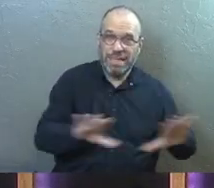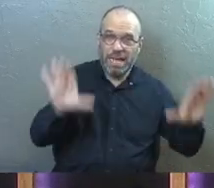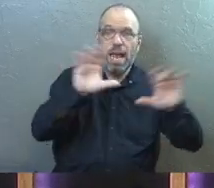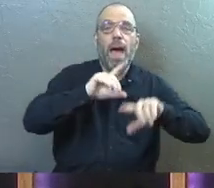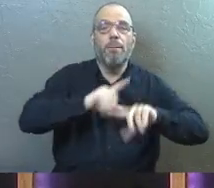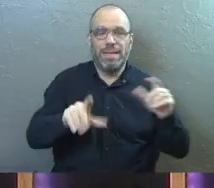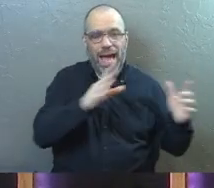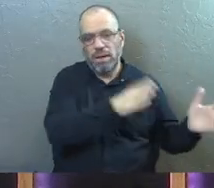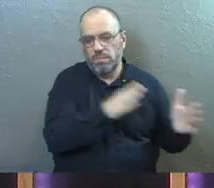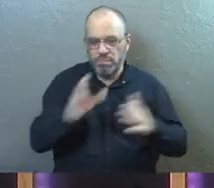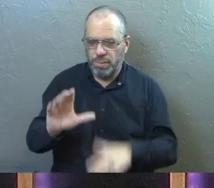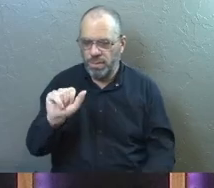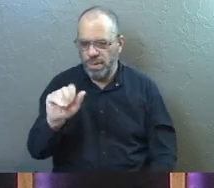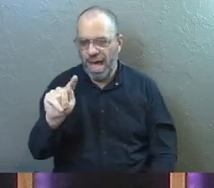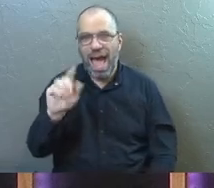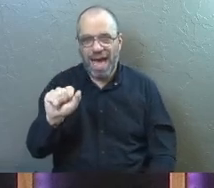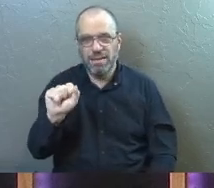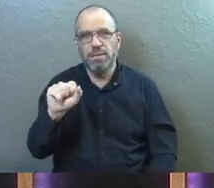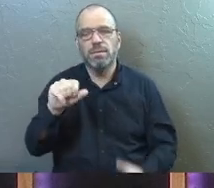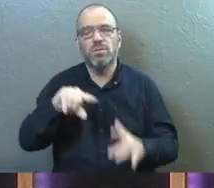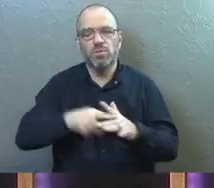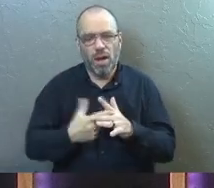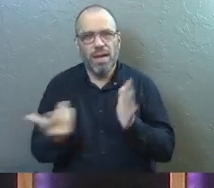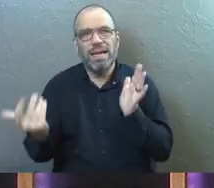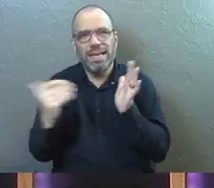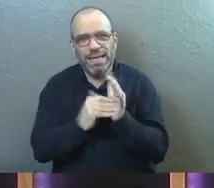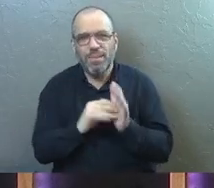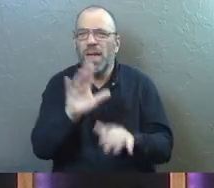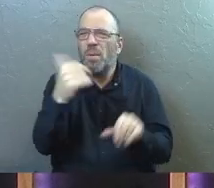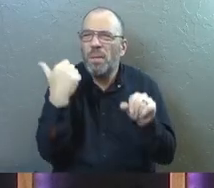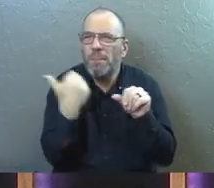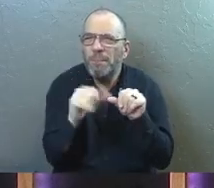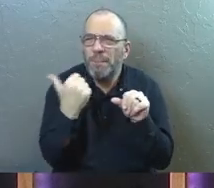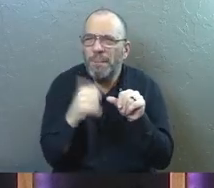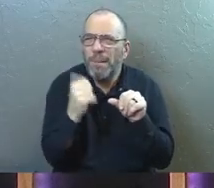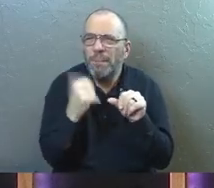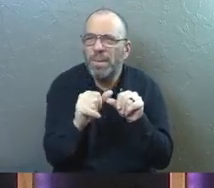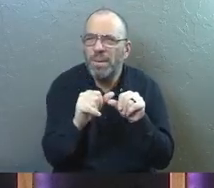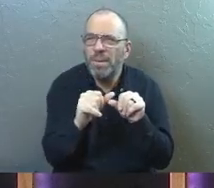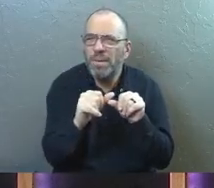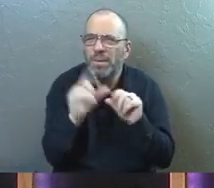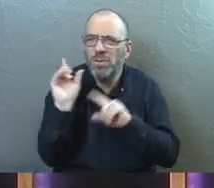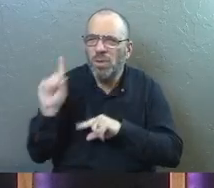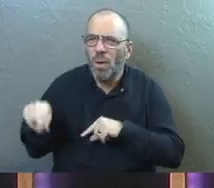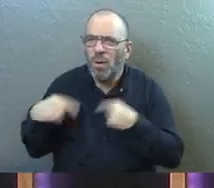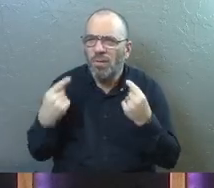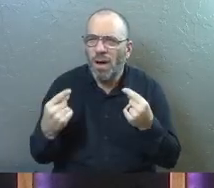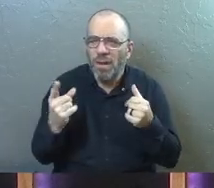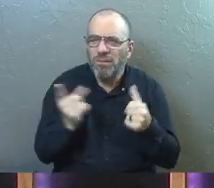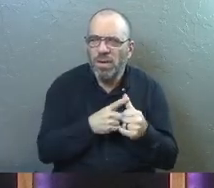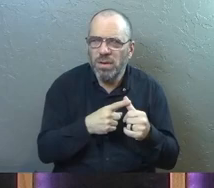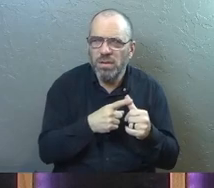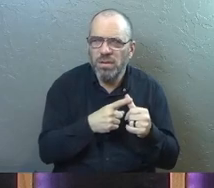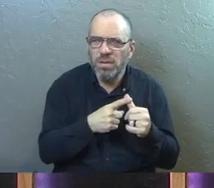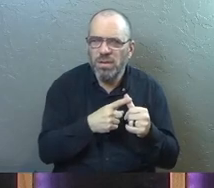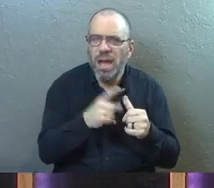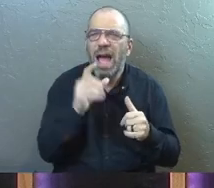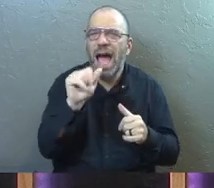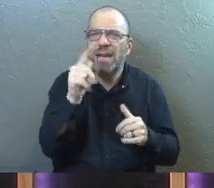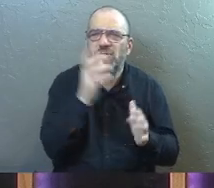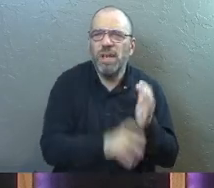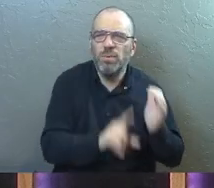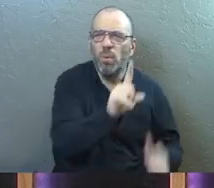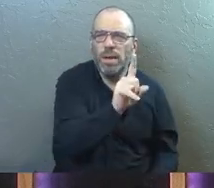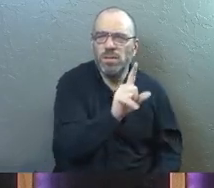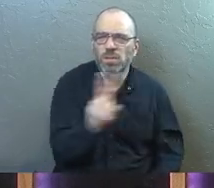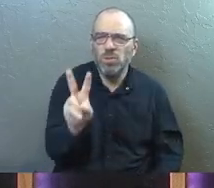but we're right back into it this week. And if you remember what we've been looking at so far in the first five chapters of Acts